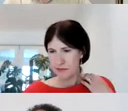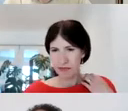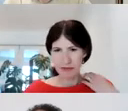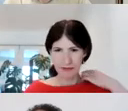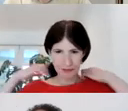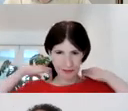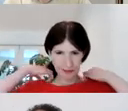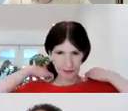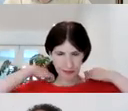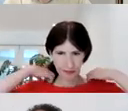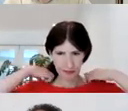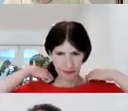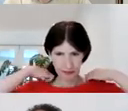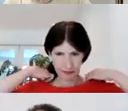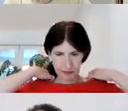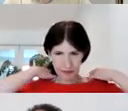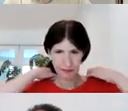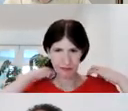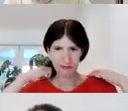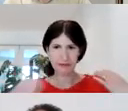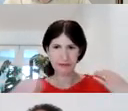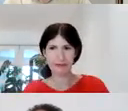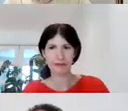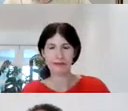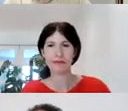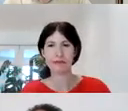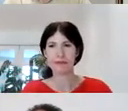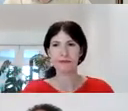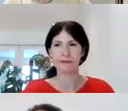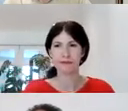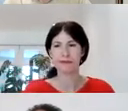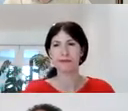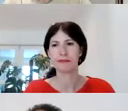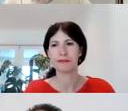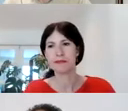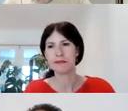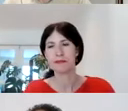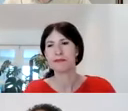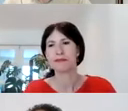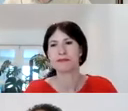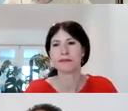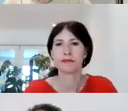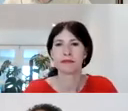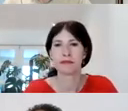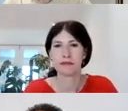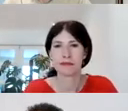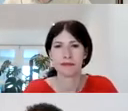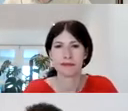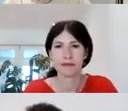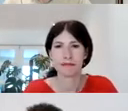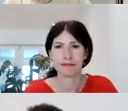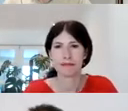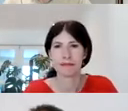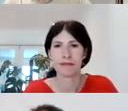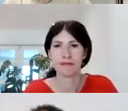period, you aren't expecting to provide evidence of all the CPD that you have ever done. When completing my profile, I found